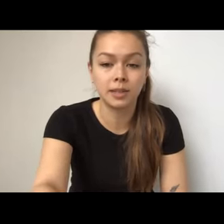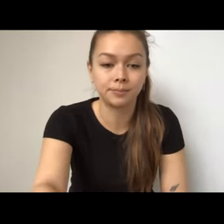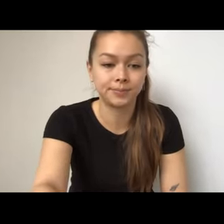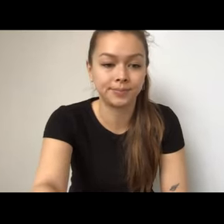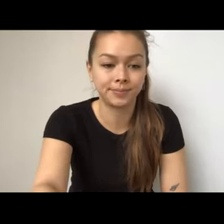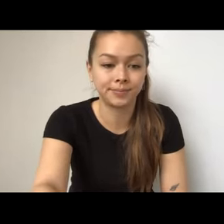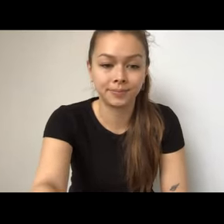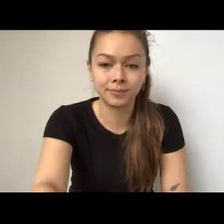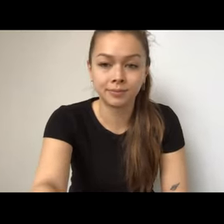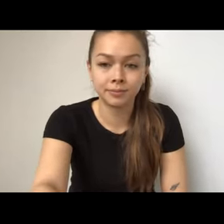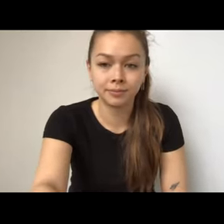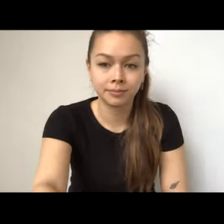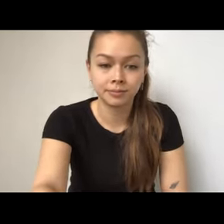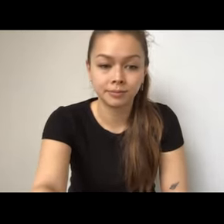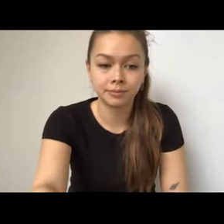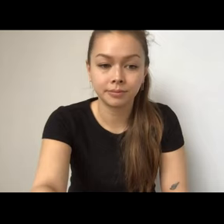and a ponytail.